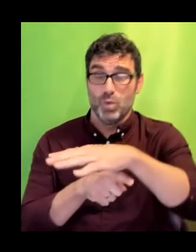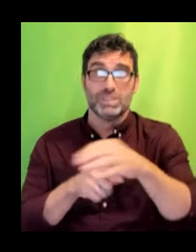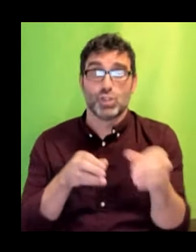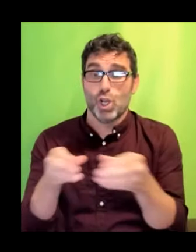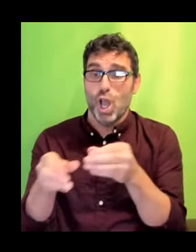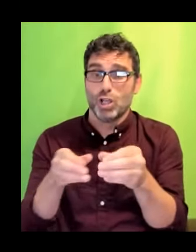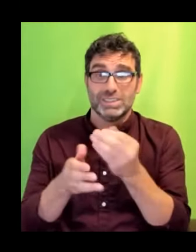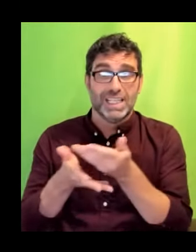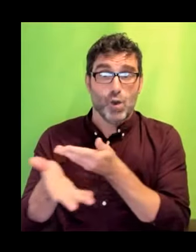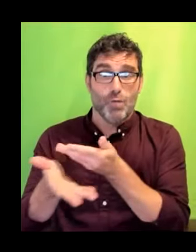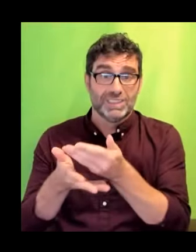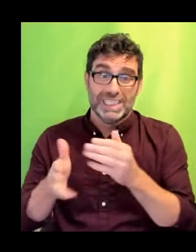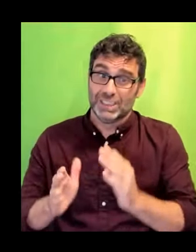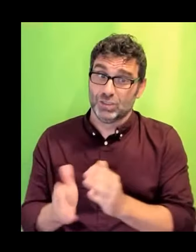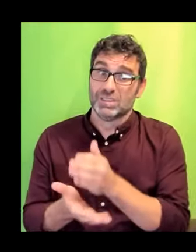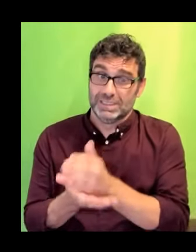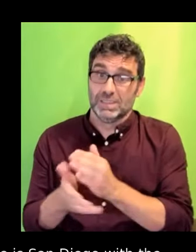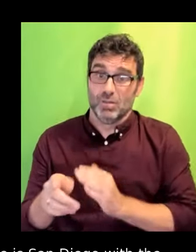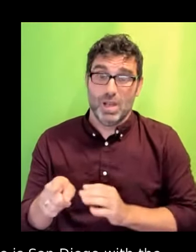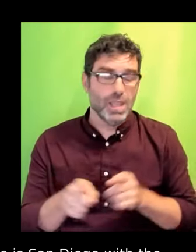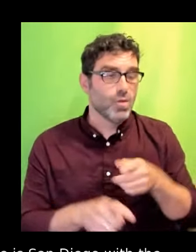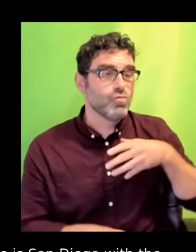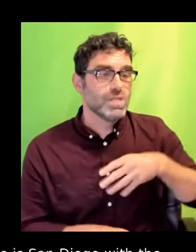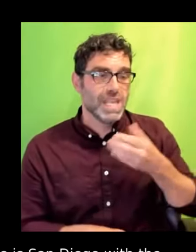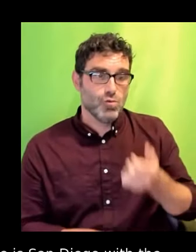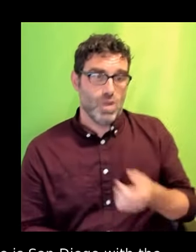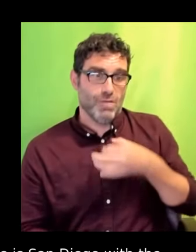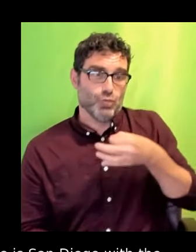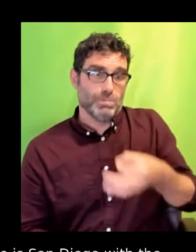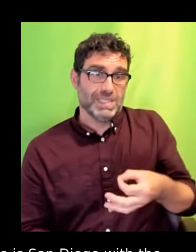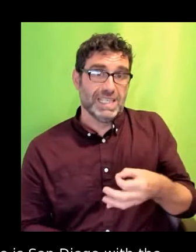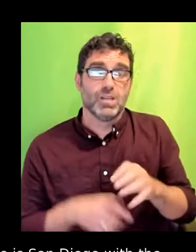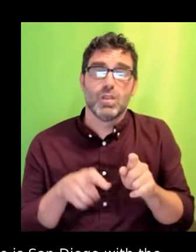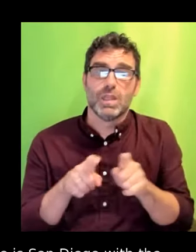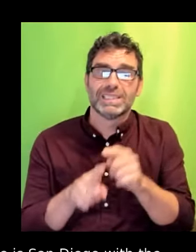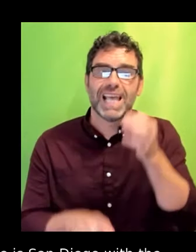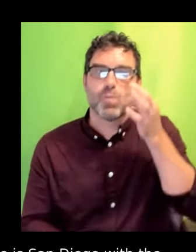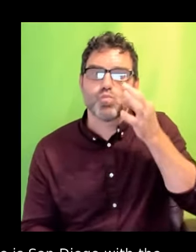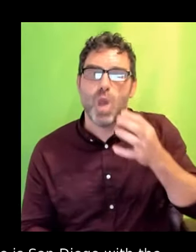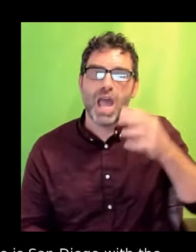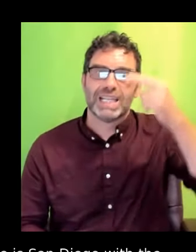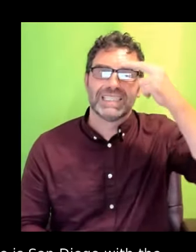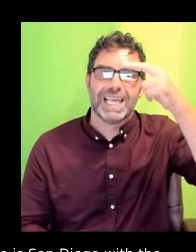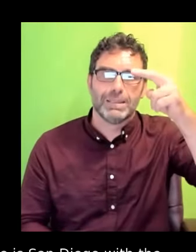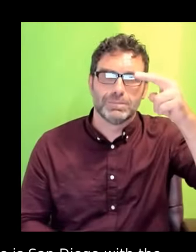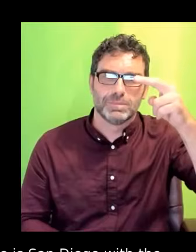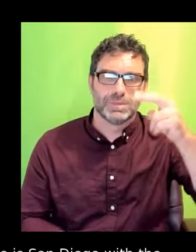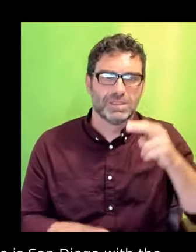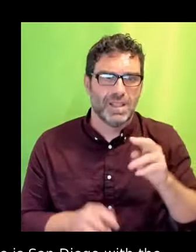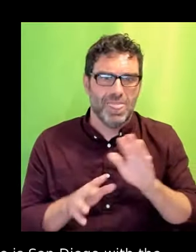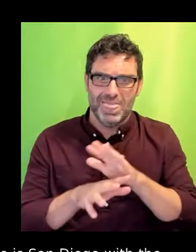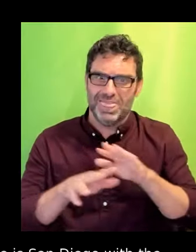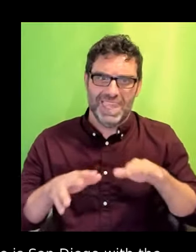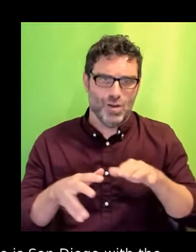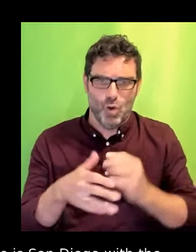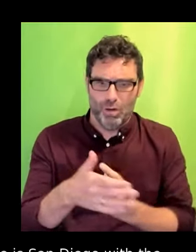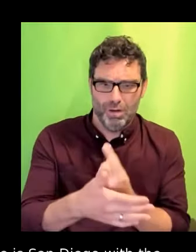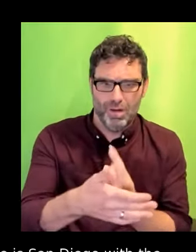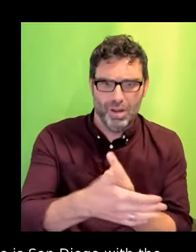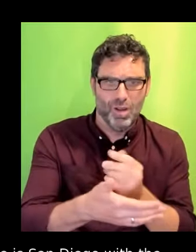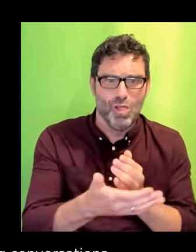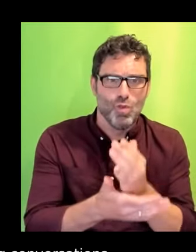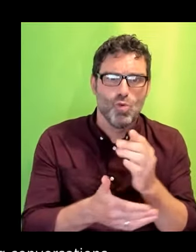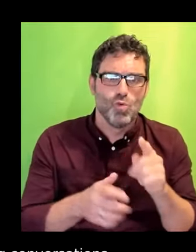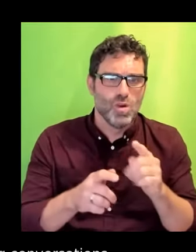representation. The fact that the same white names and faces aren't presented in every conversation. Actors, writers and